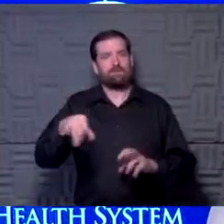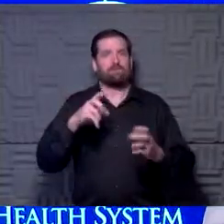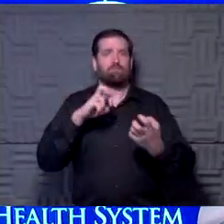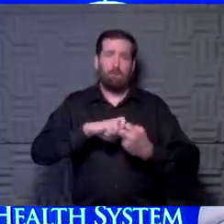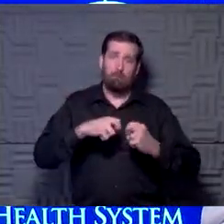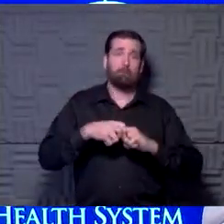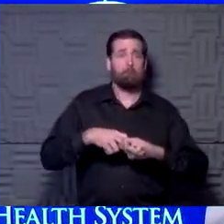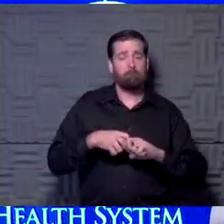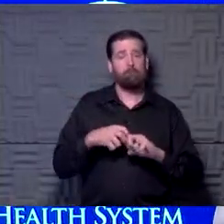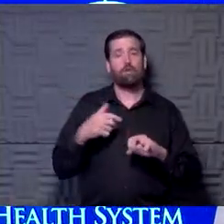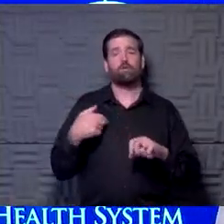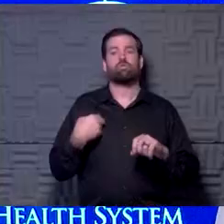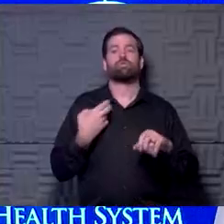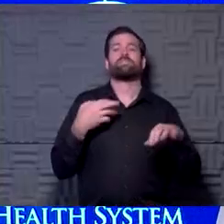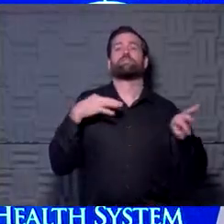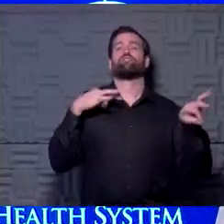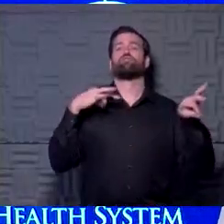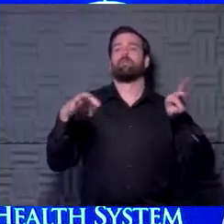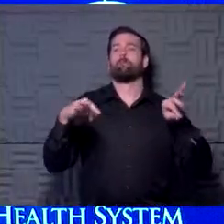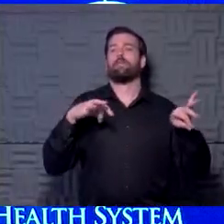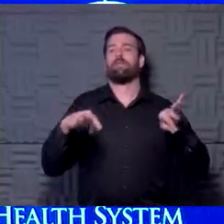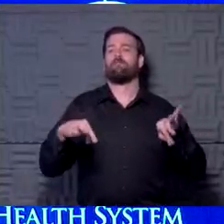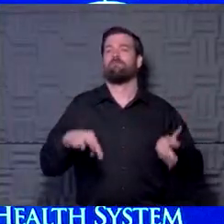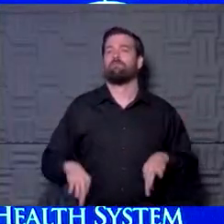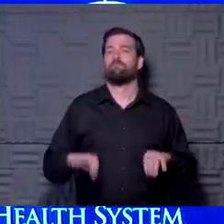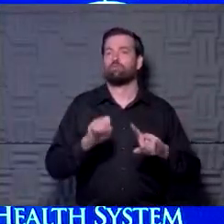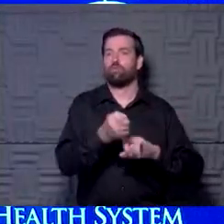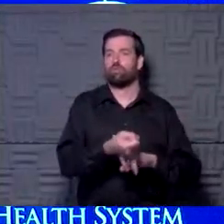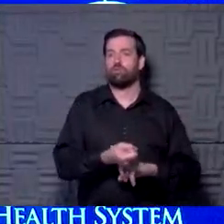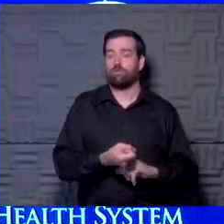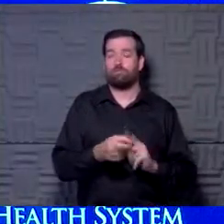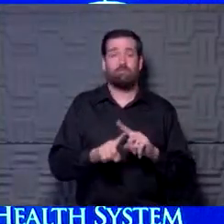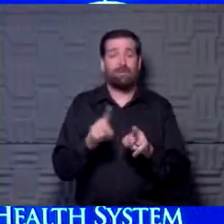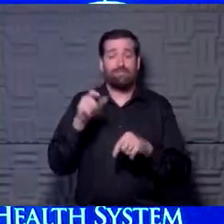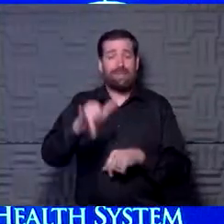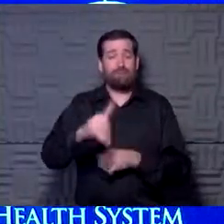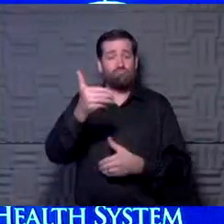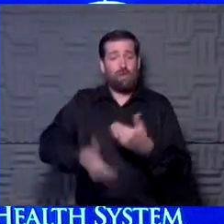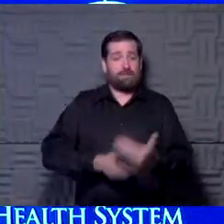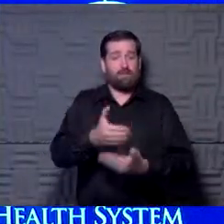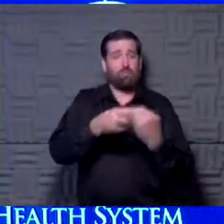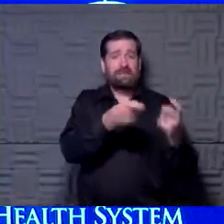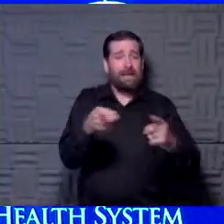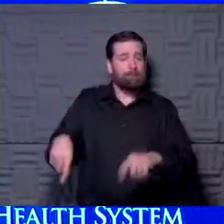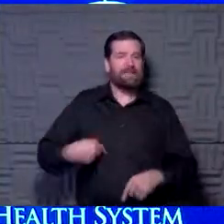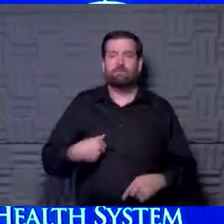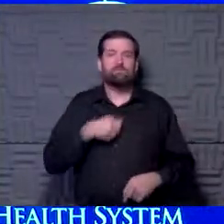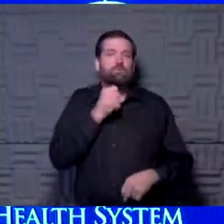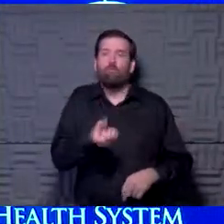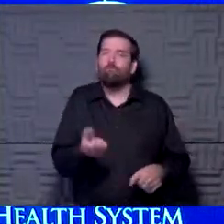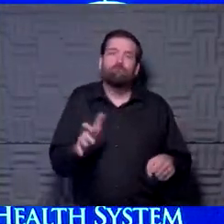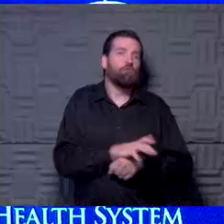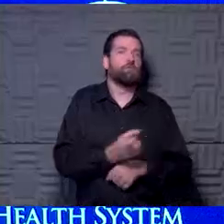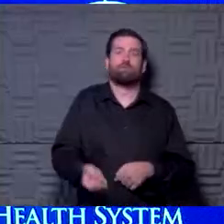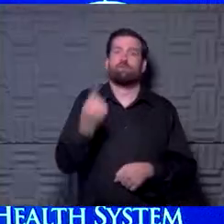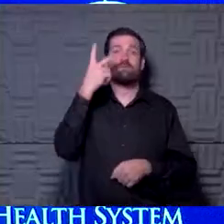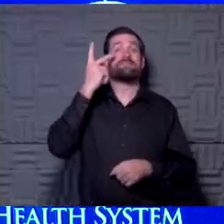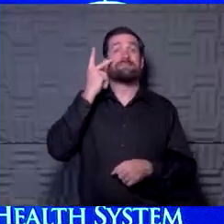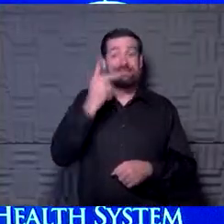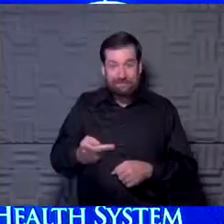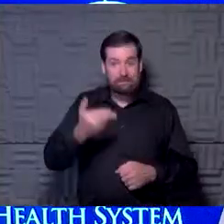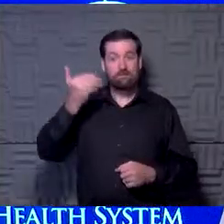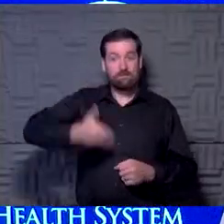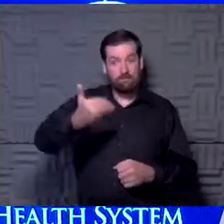is we are using descriptive words about a process we don't totally understand. And because we don't understand it, but we're seeing it in pretty good